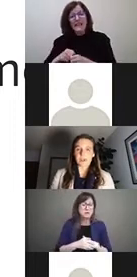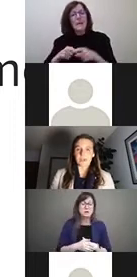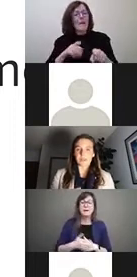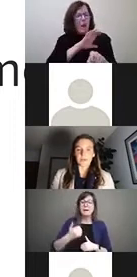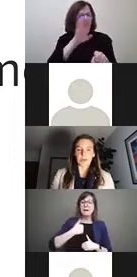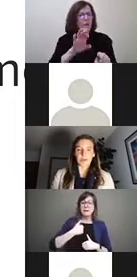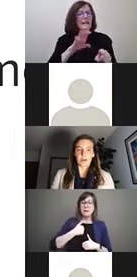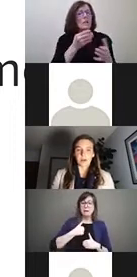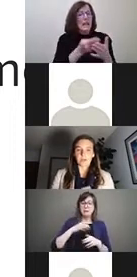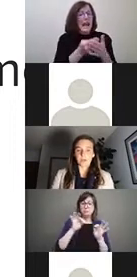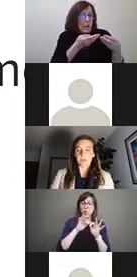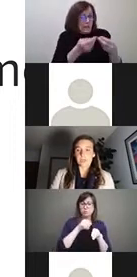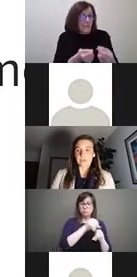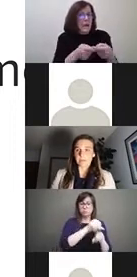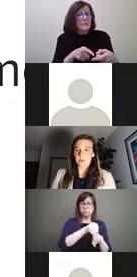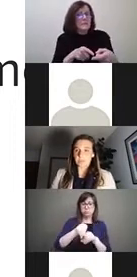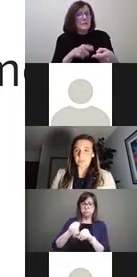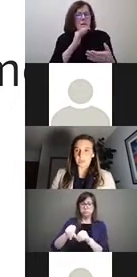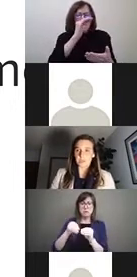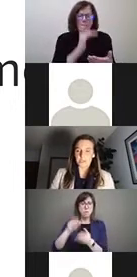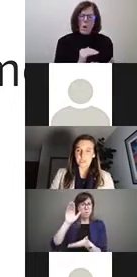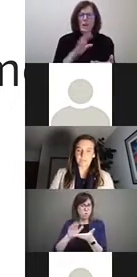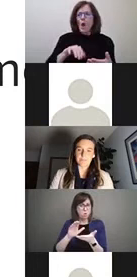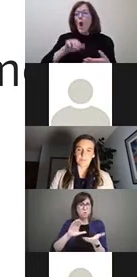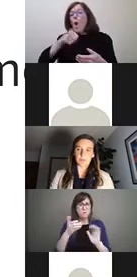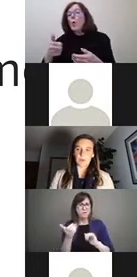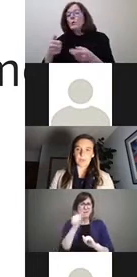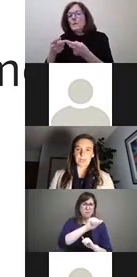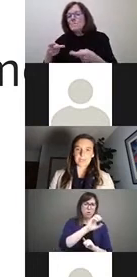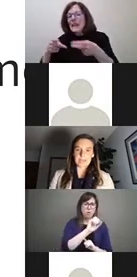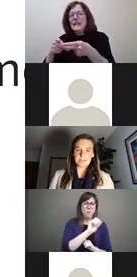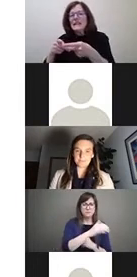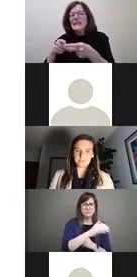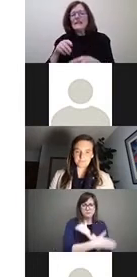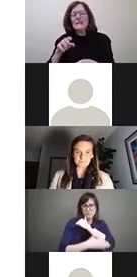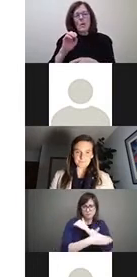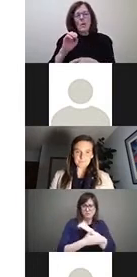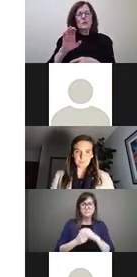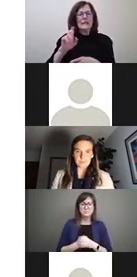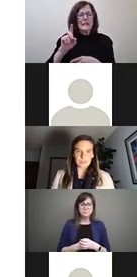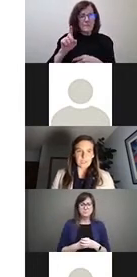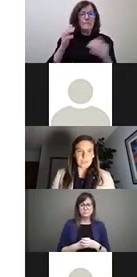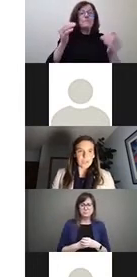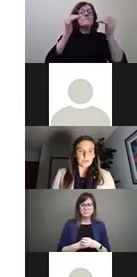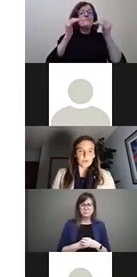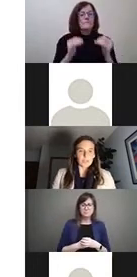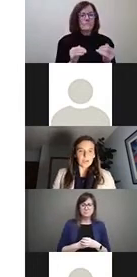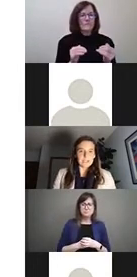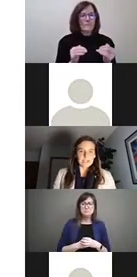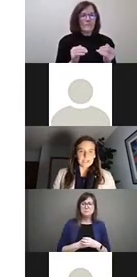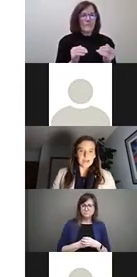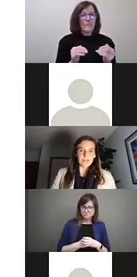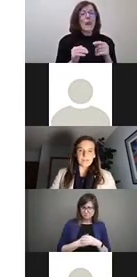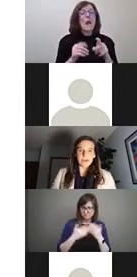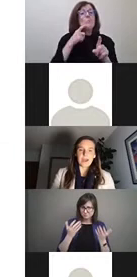in that regard are much lower than some of the OECD countries. And we'll go to the next slide. So in the